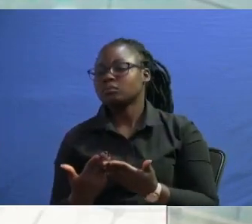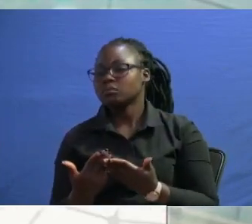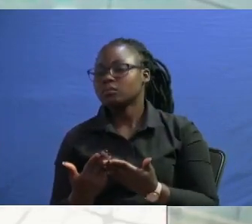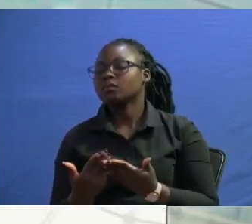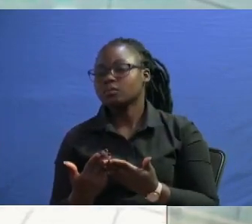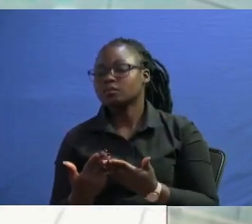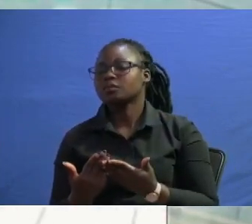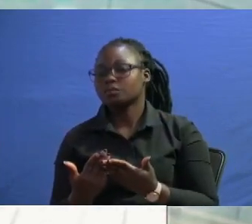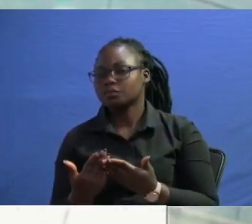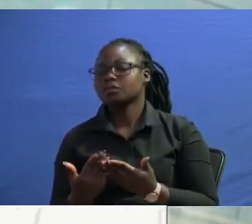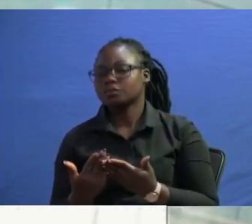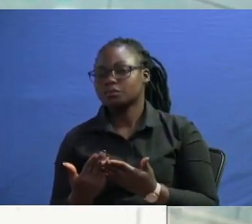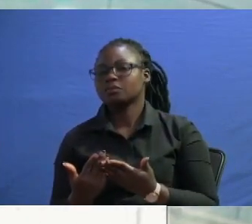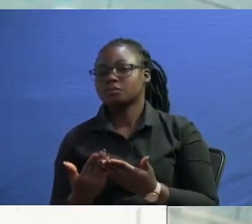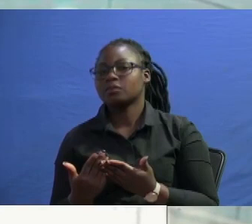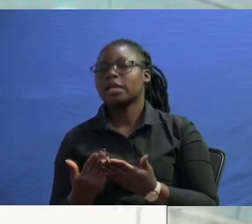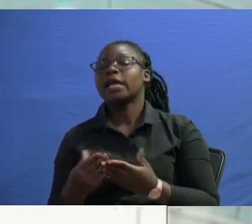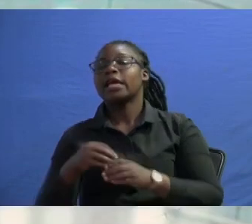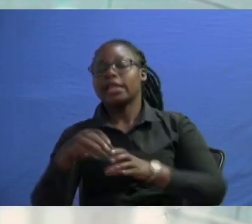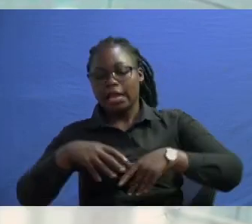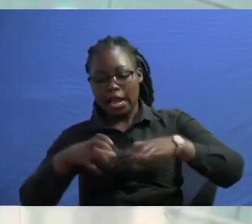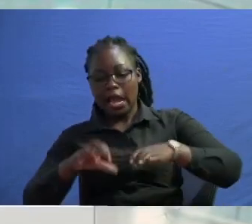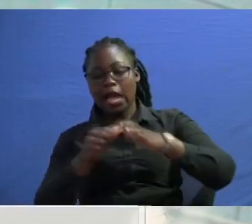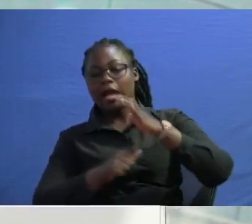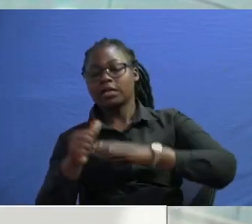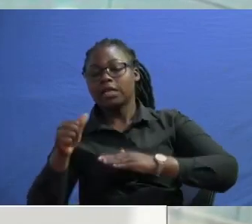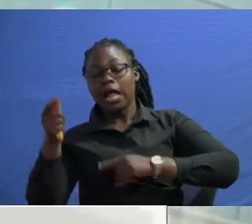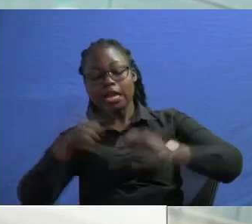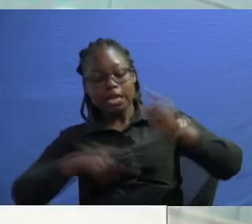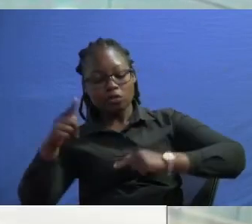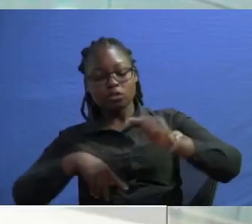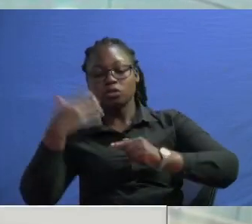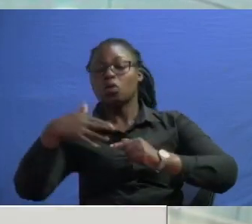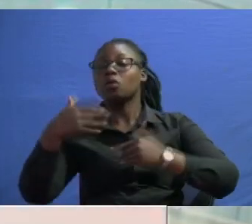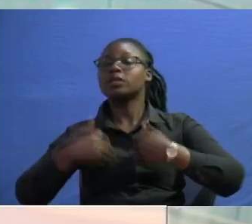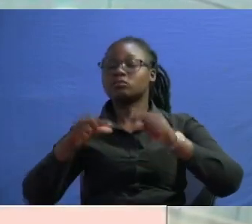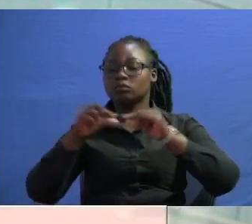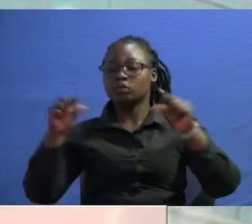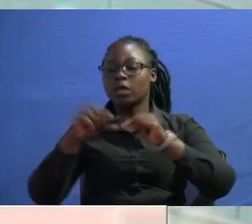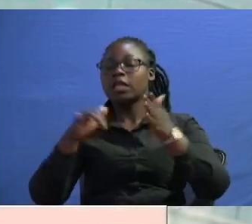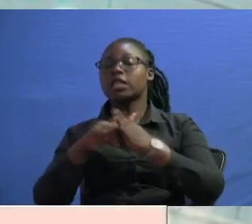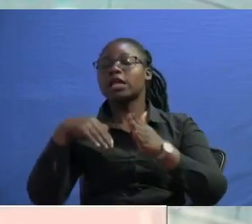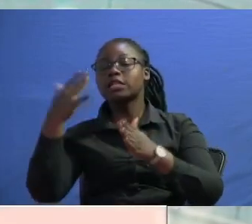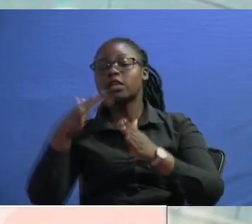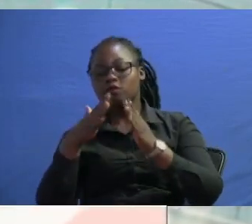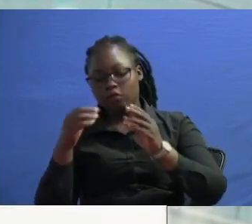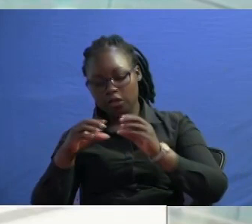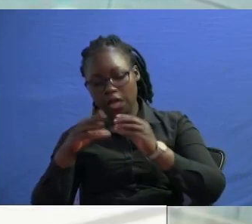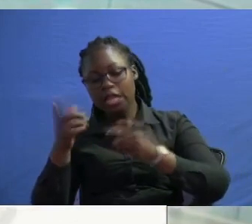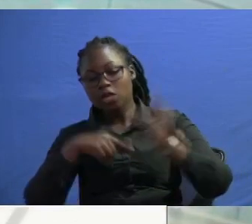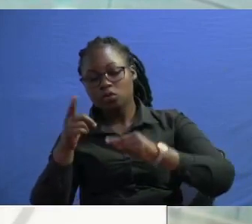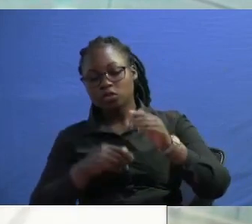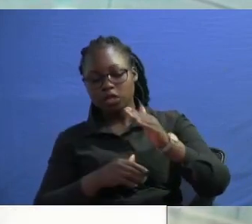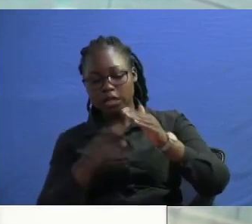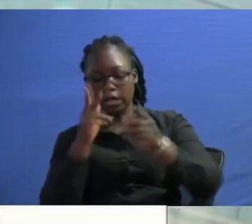it is it is in like in diplomacy under negotiation there is always a card which every negotiator must keep under the table you see